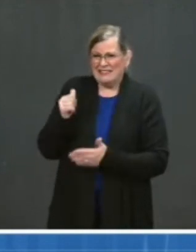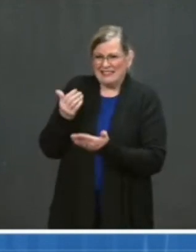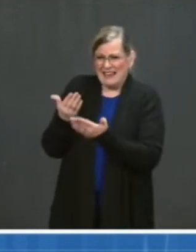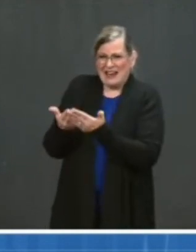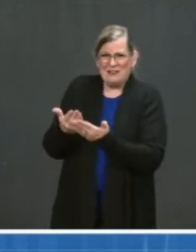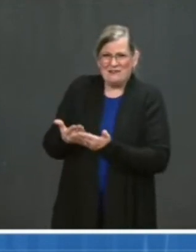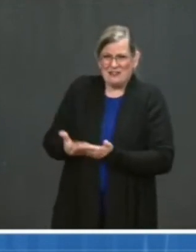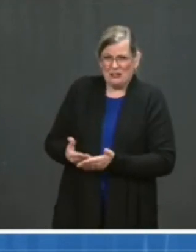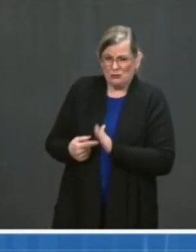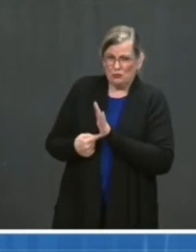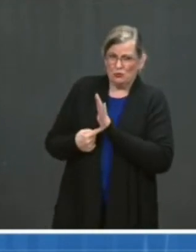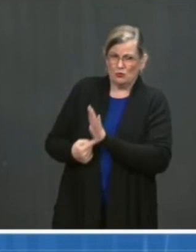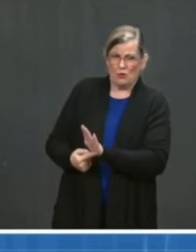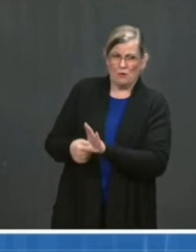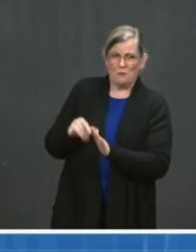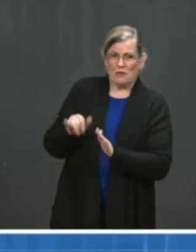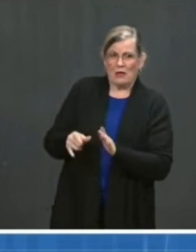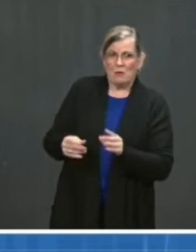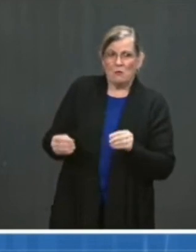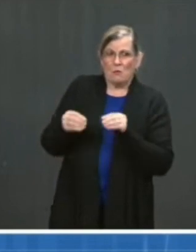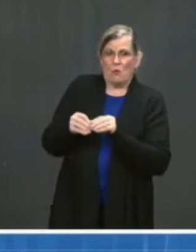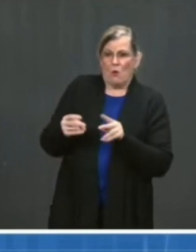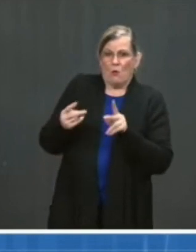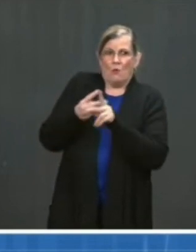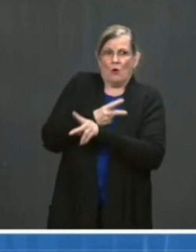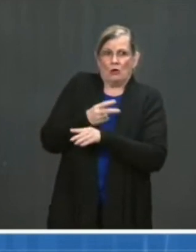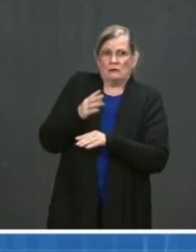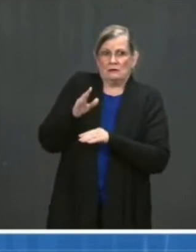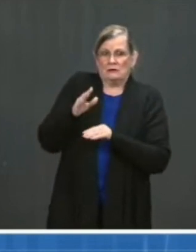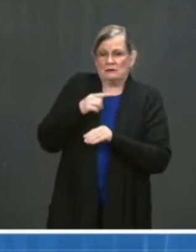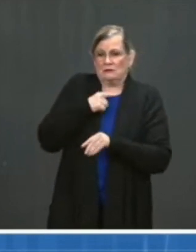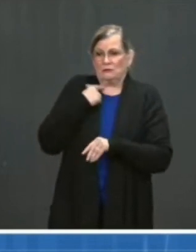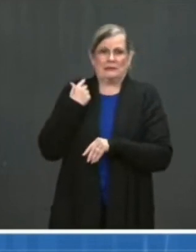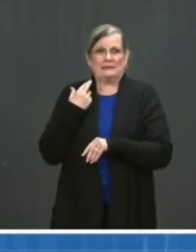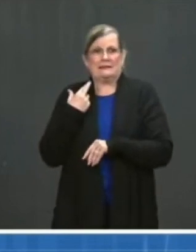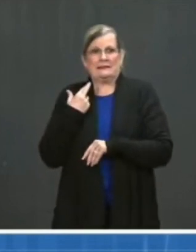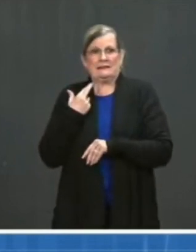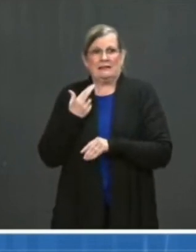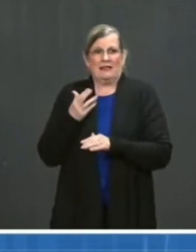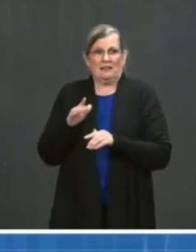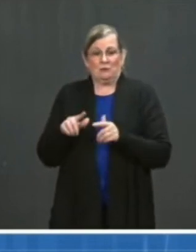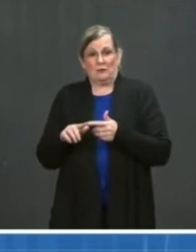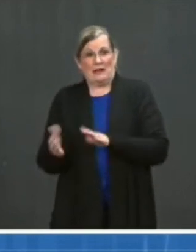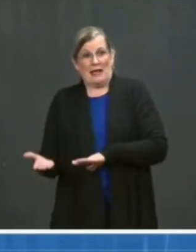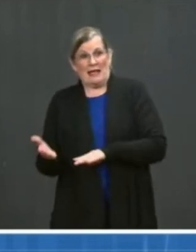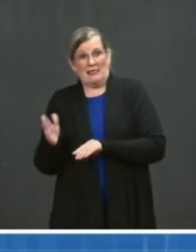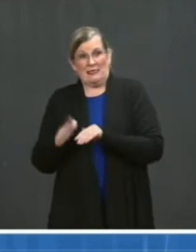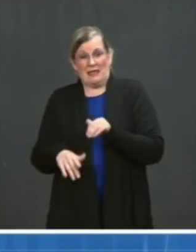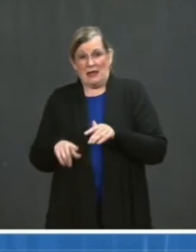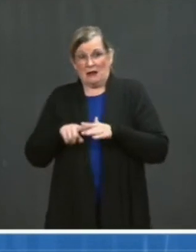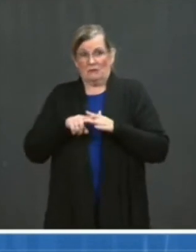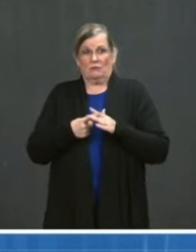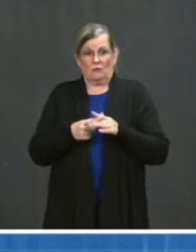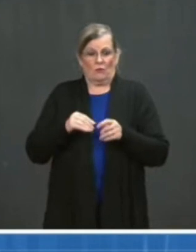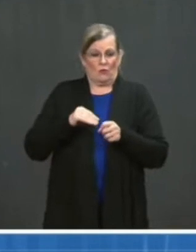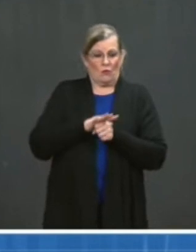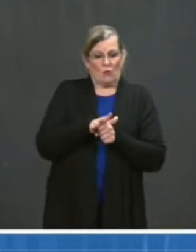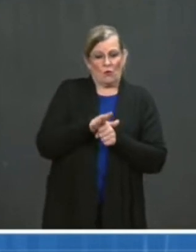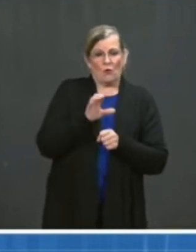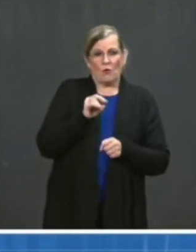than the original strain? And then the second question is the question I get from everyone who isn't a reporter.